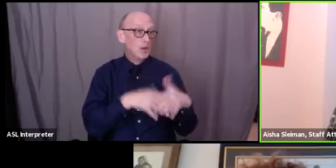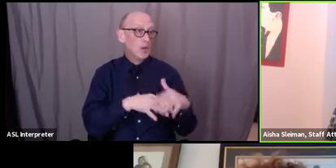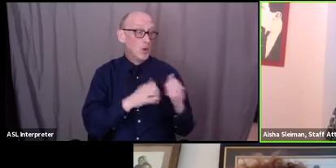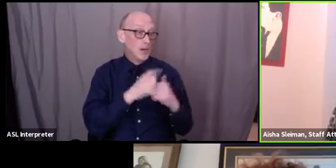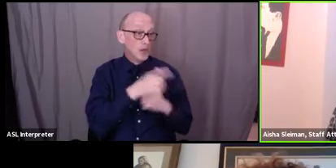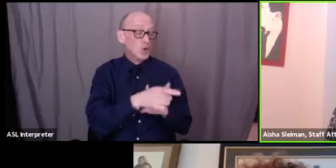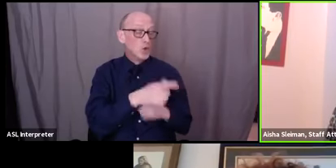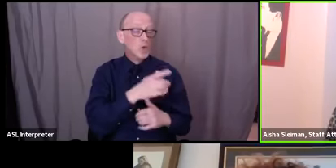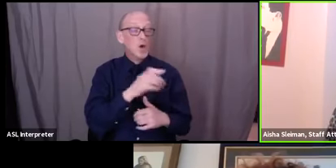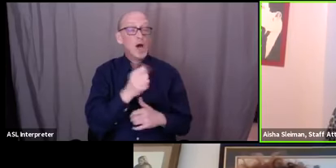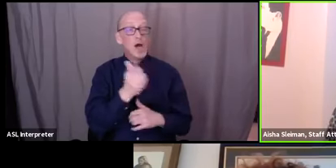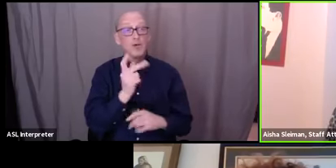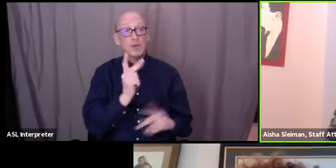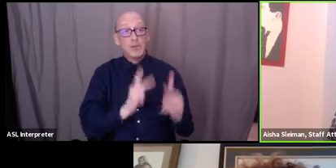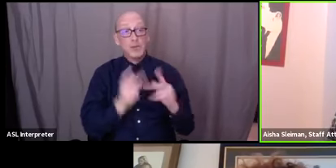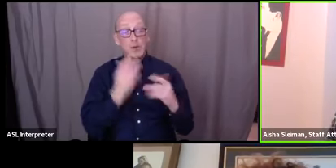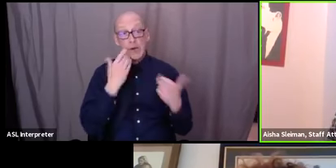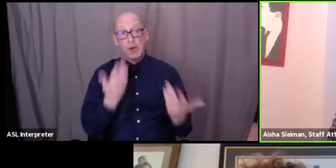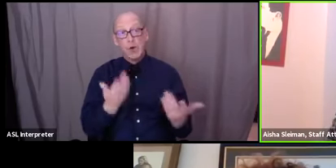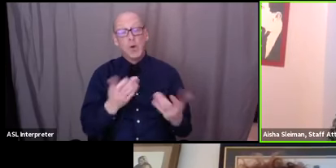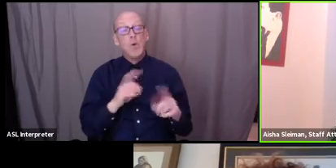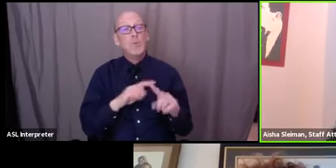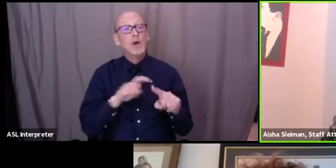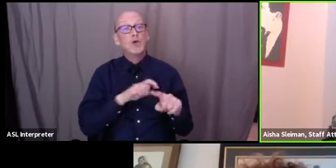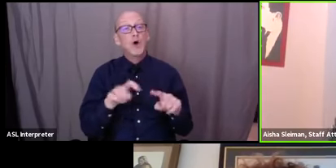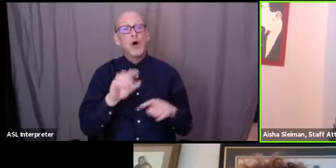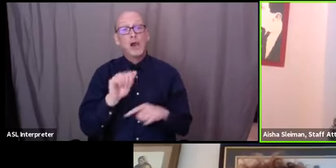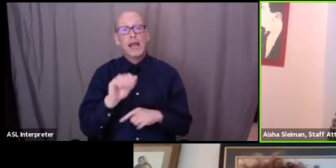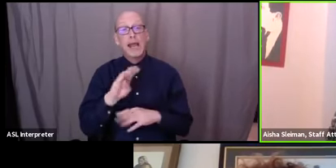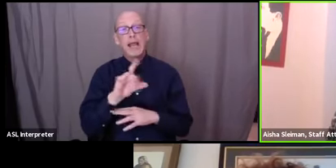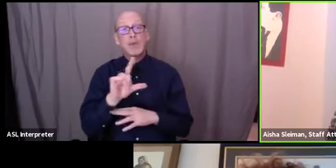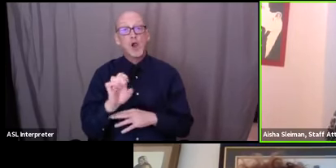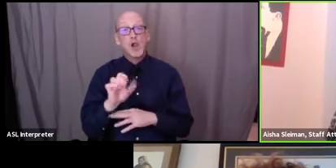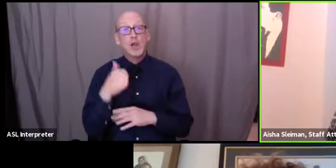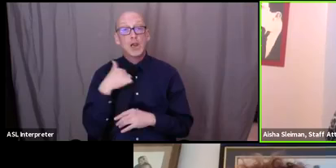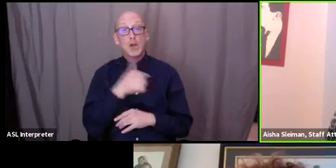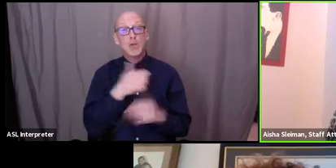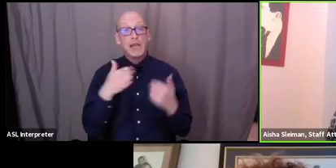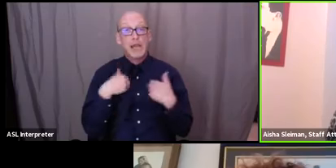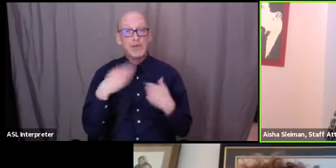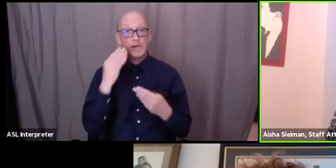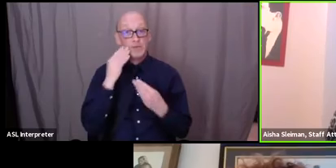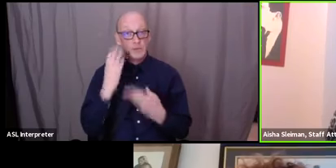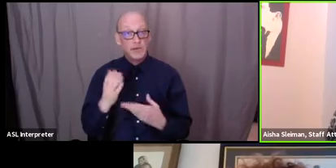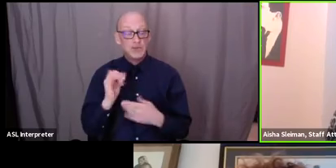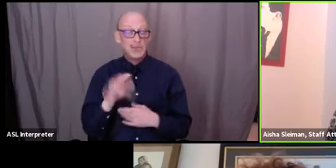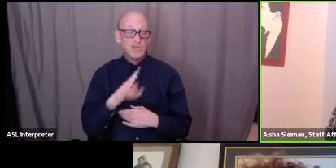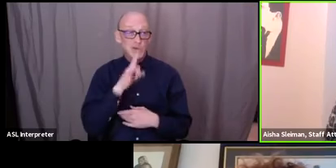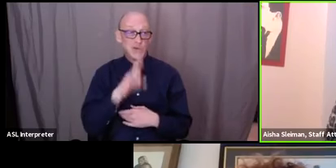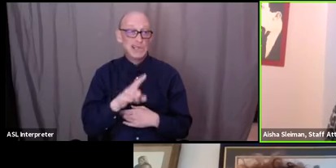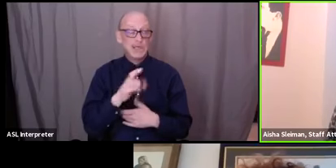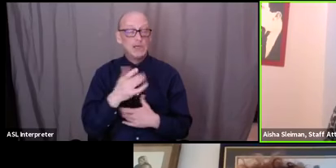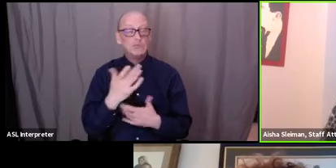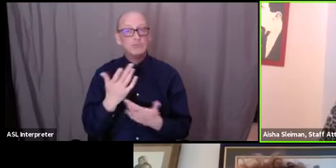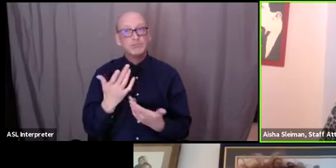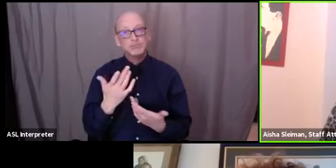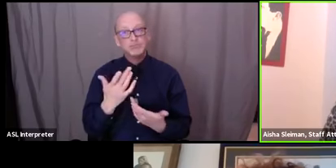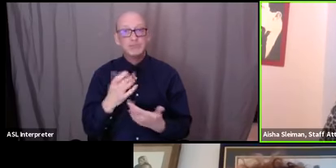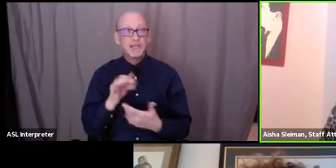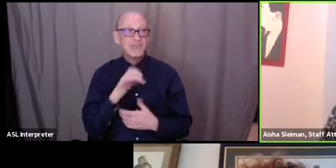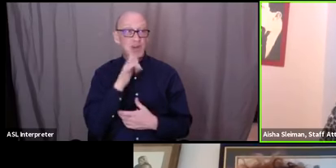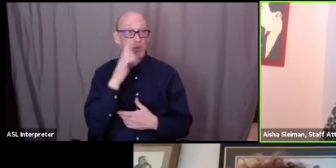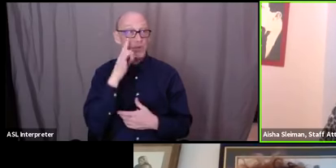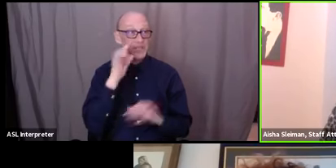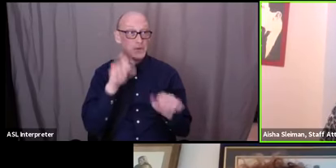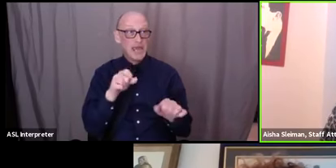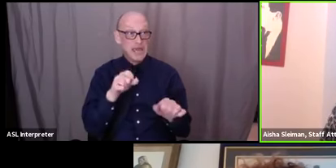others i would definitely give abel a call you know we have our information if you if you really you don't think you can make it